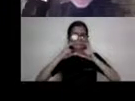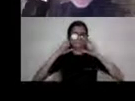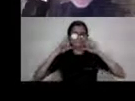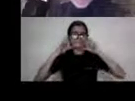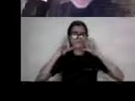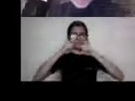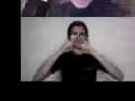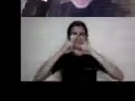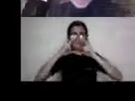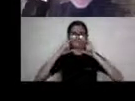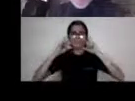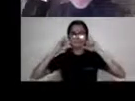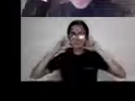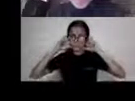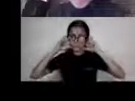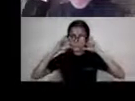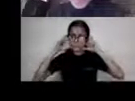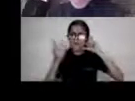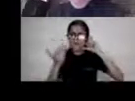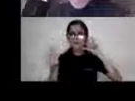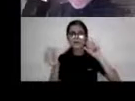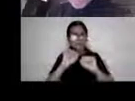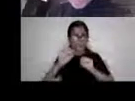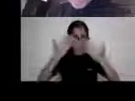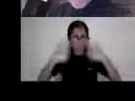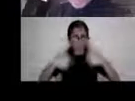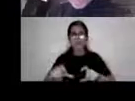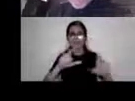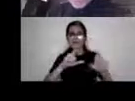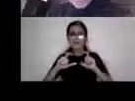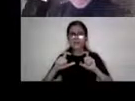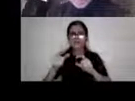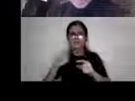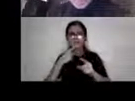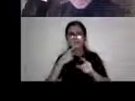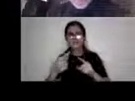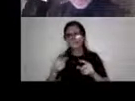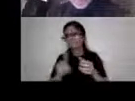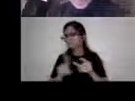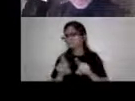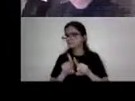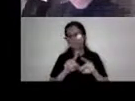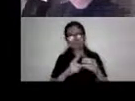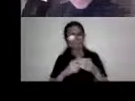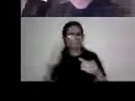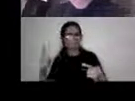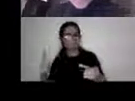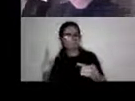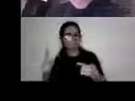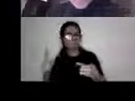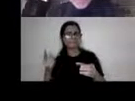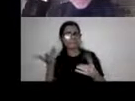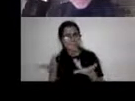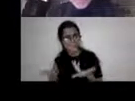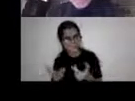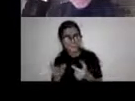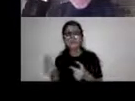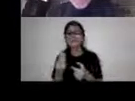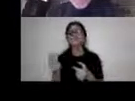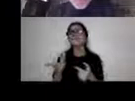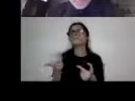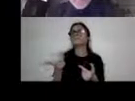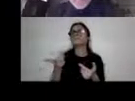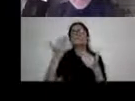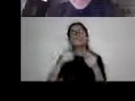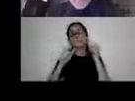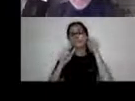have to, uh, abide by healthcare visitor policies that exclude support persons. Uh, some people I have are inaccessible.